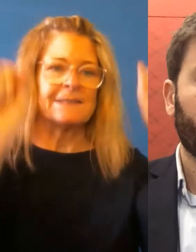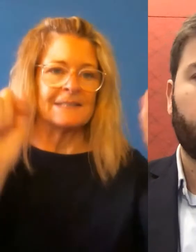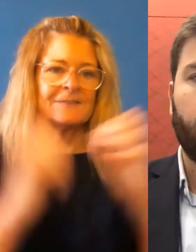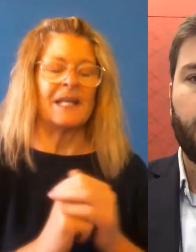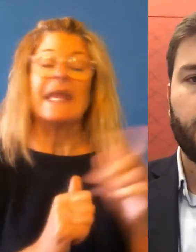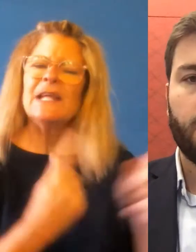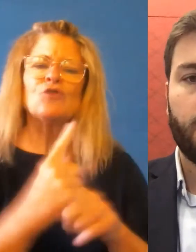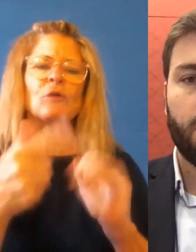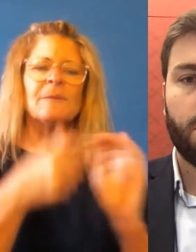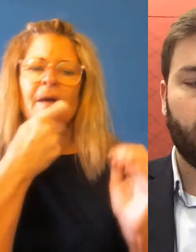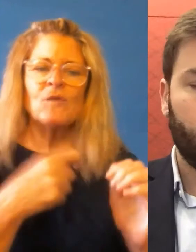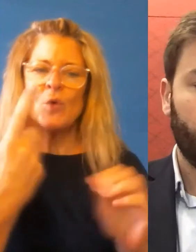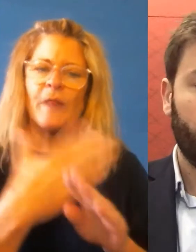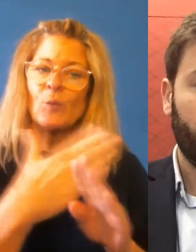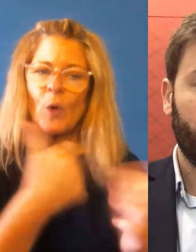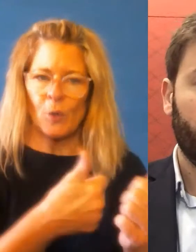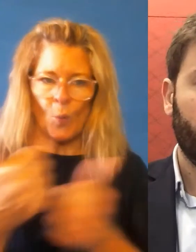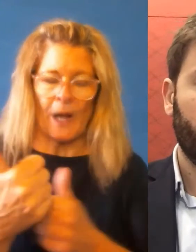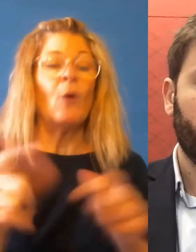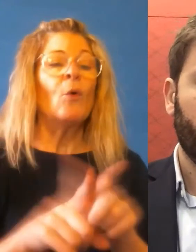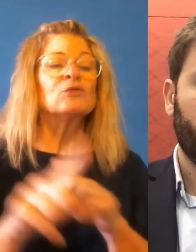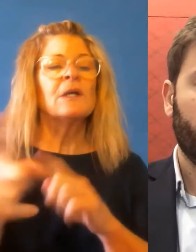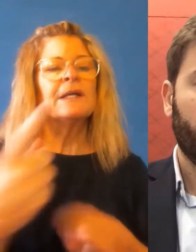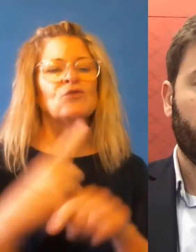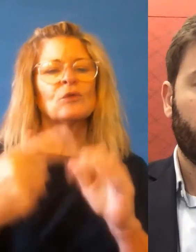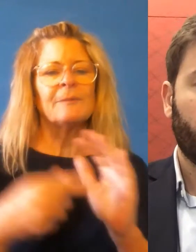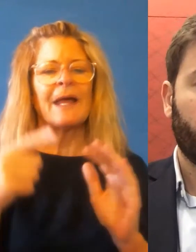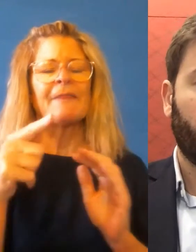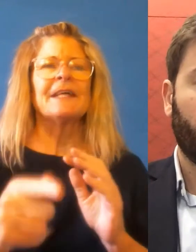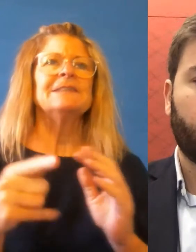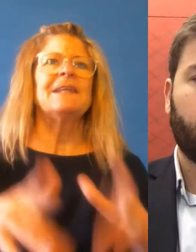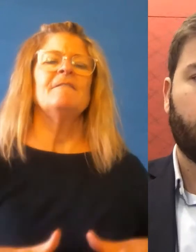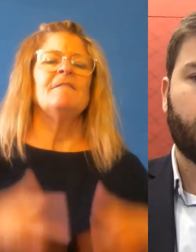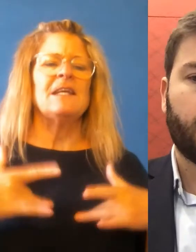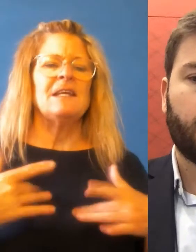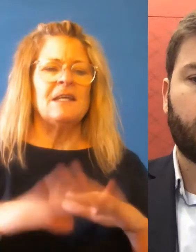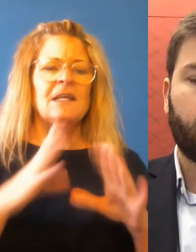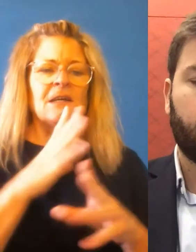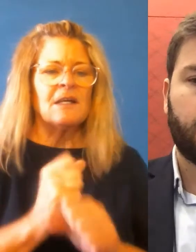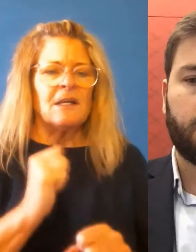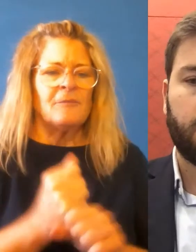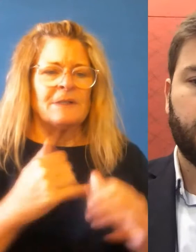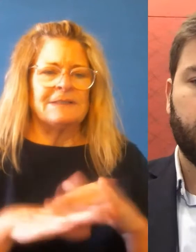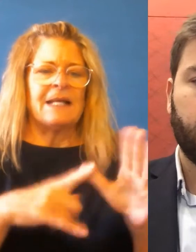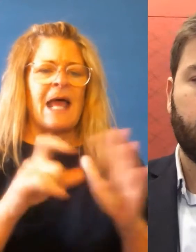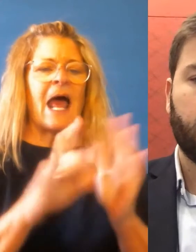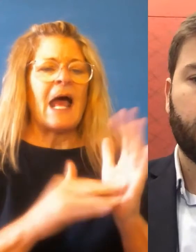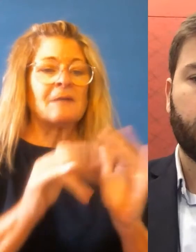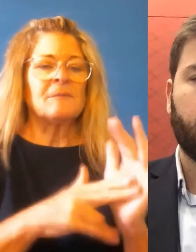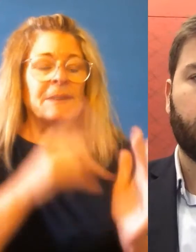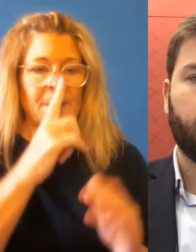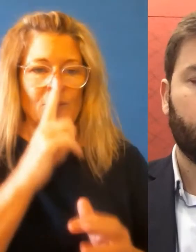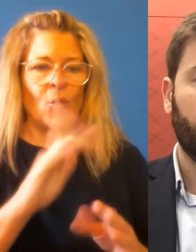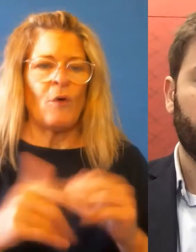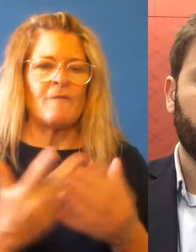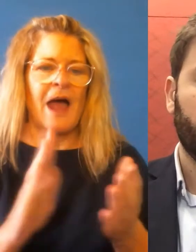mentioned also, this churn within, uh, governments and within ministers and they, they, they